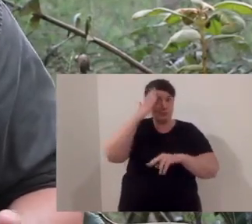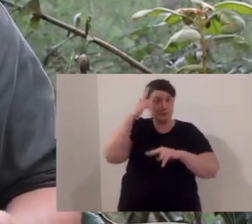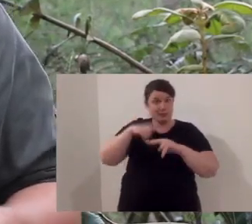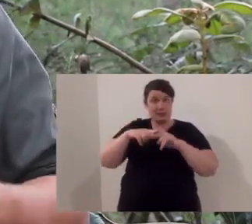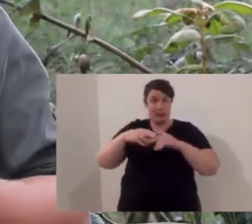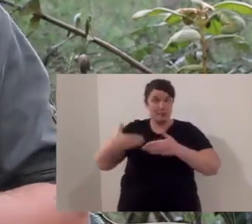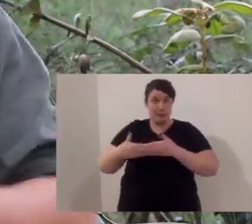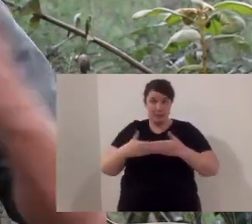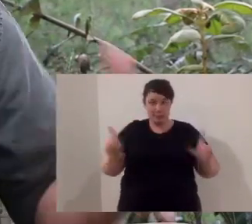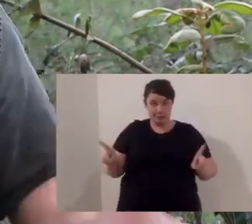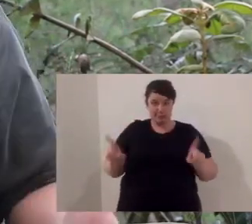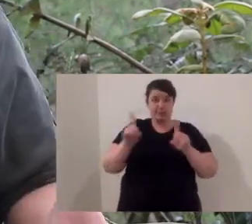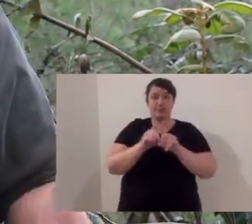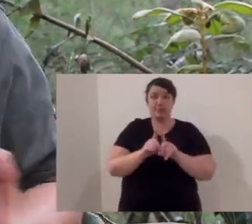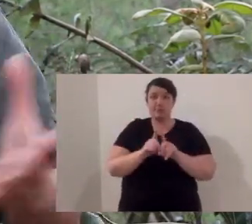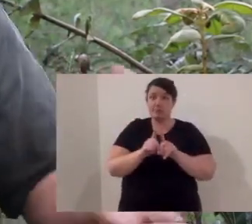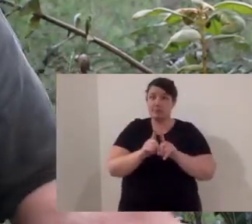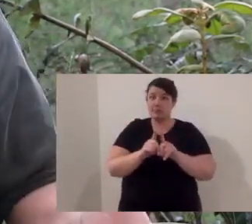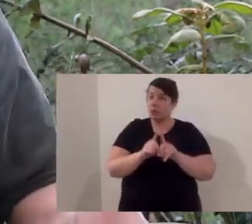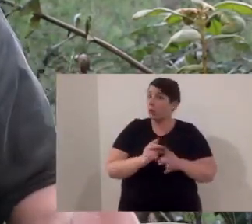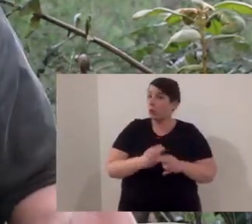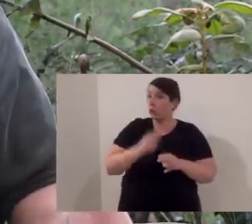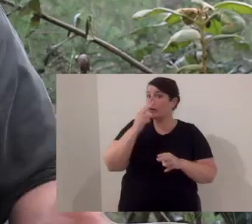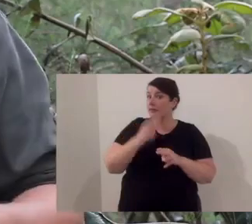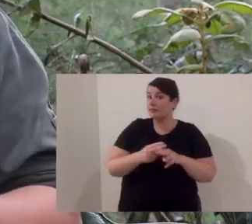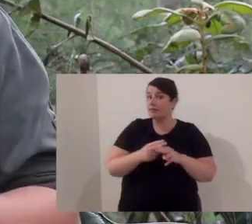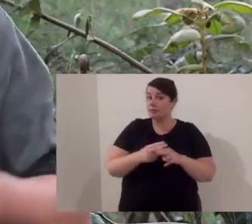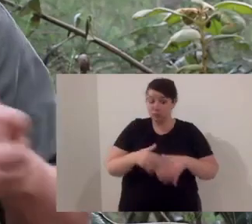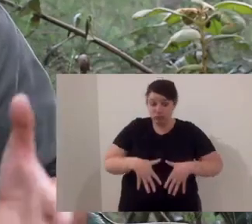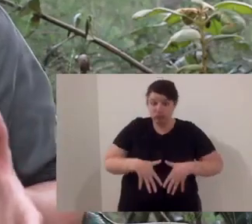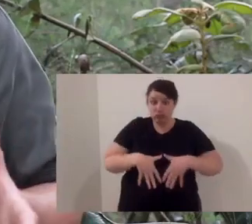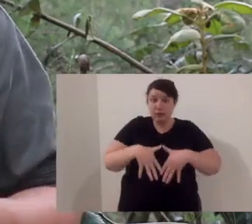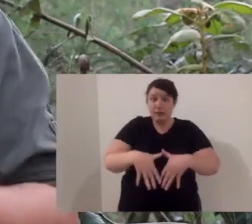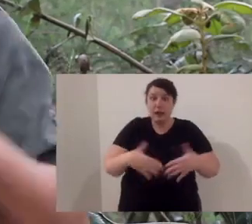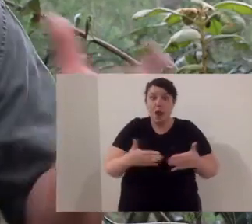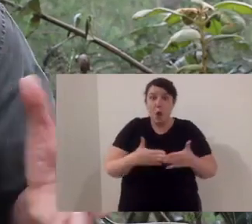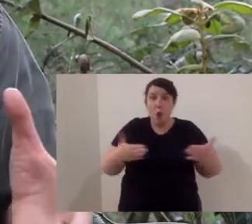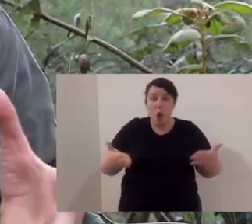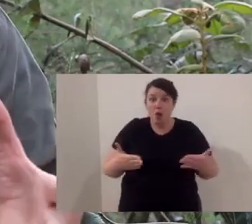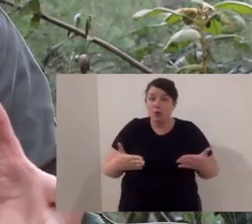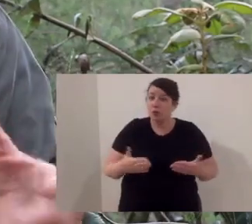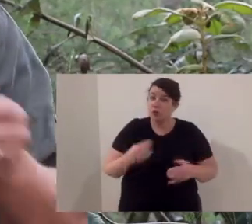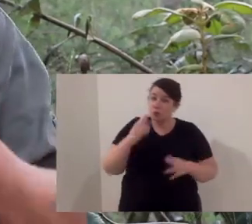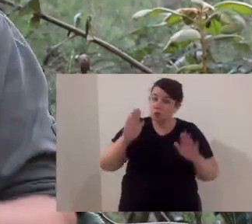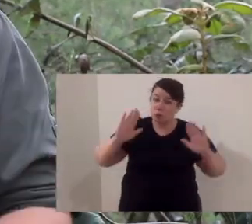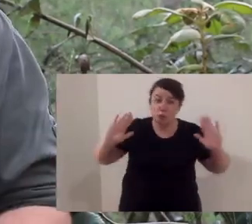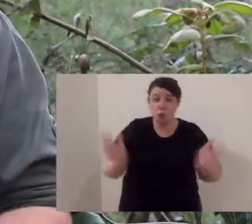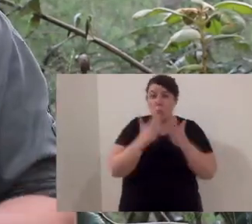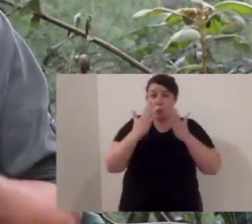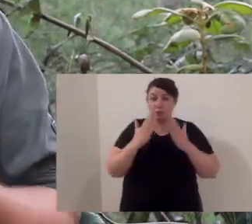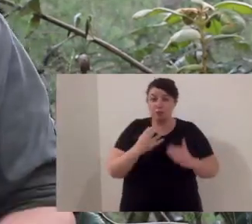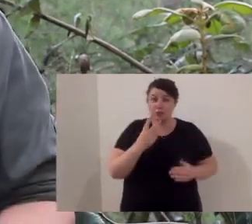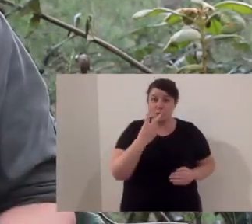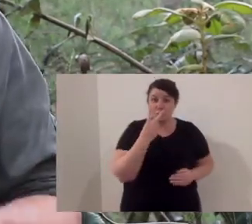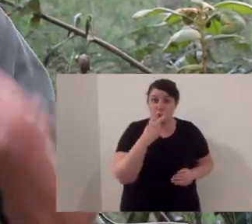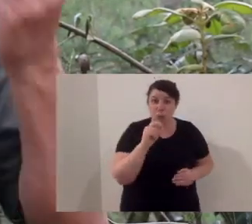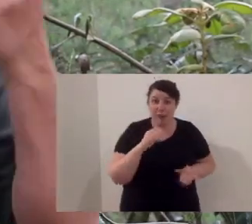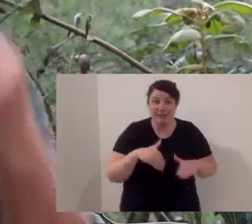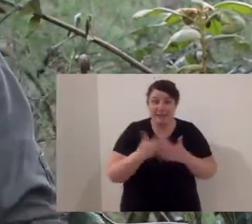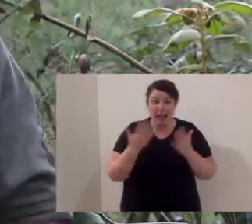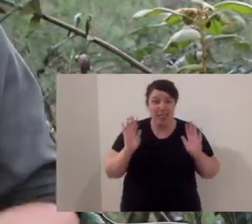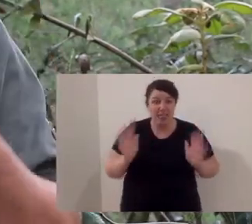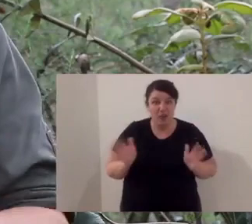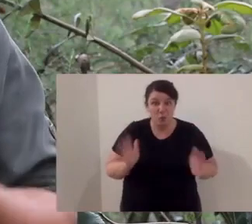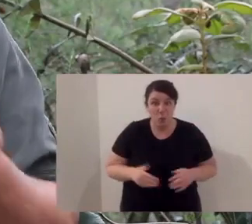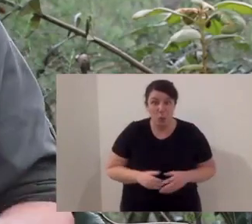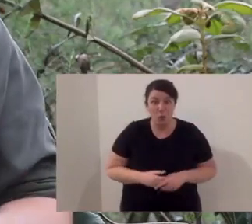early winter, the male and female mate. Now that's a very quick process, less than a day. And the female is pregnant for